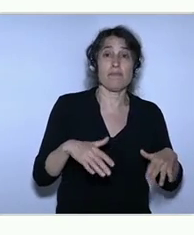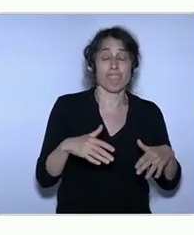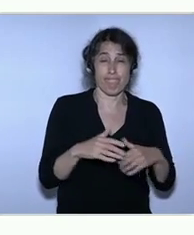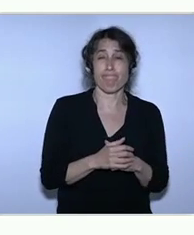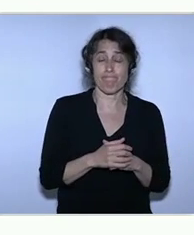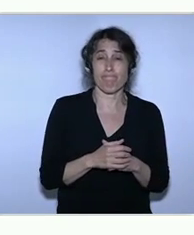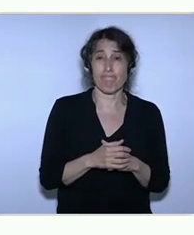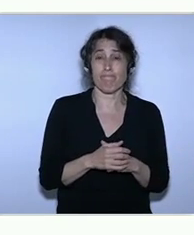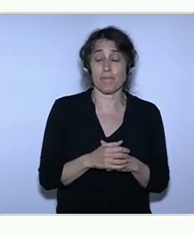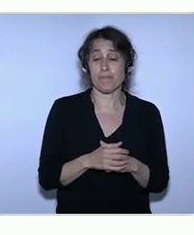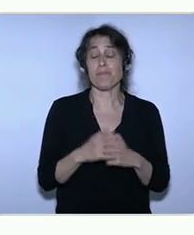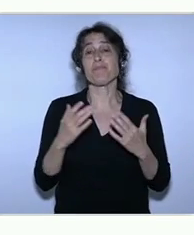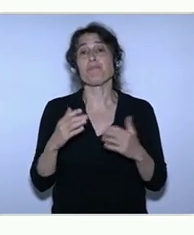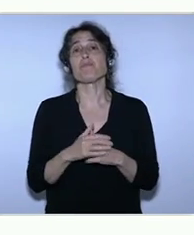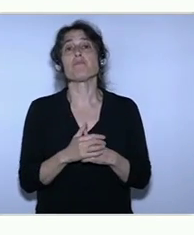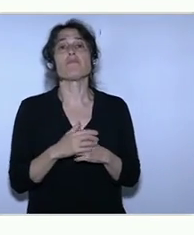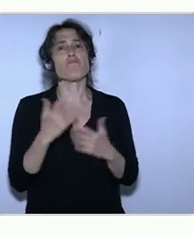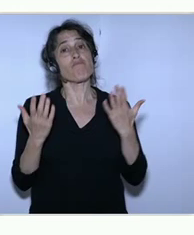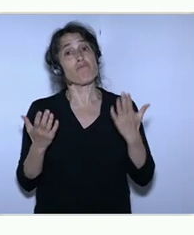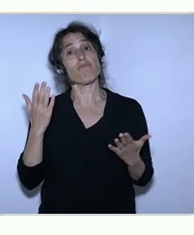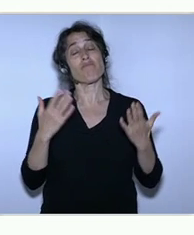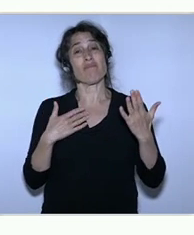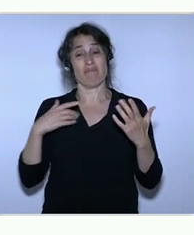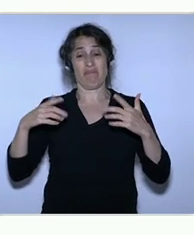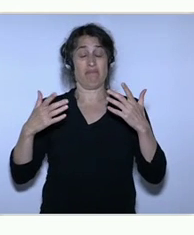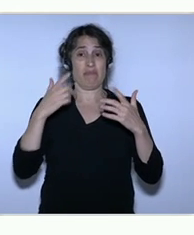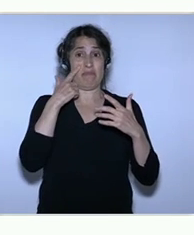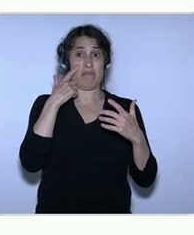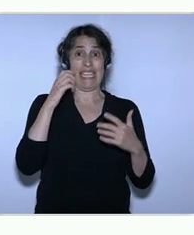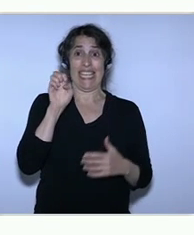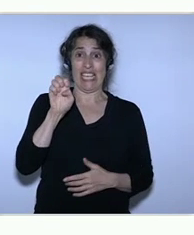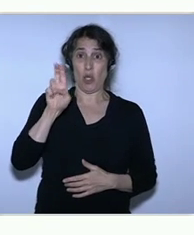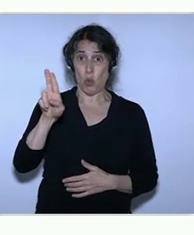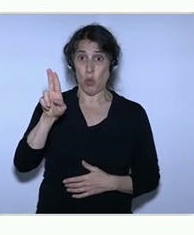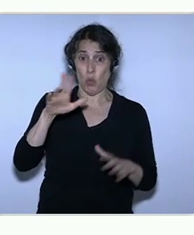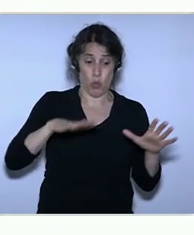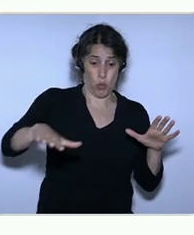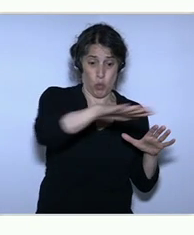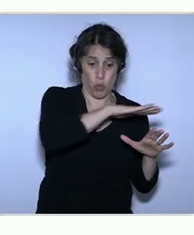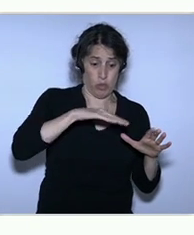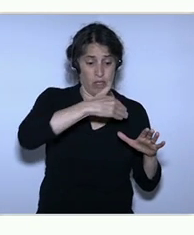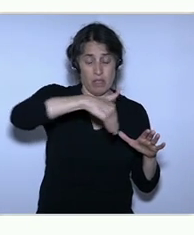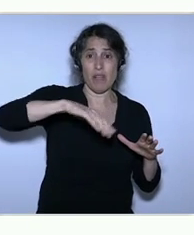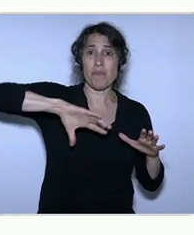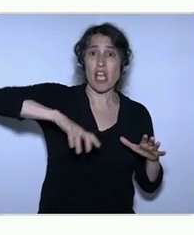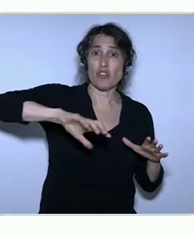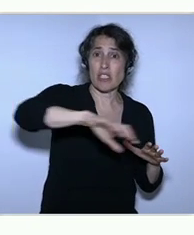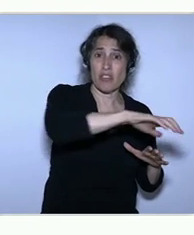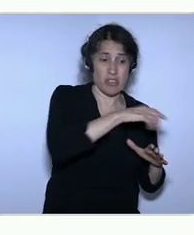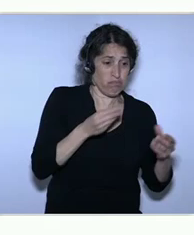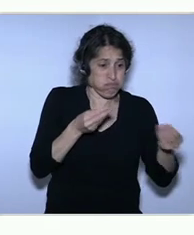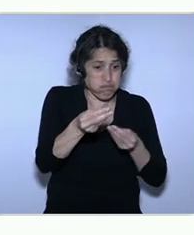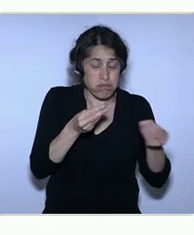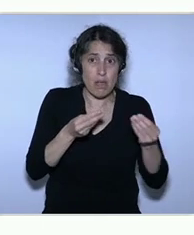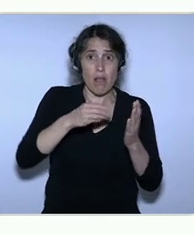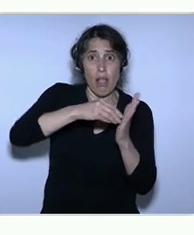and other countries outside the EU than it is to sell to other countries within the EU. So I have a startup which recently made